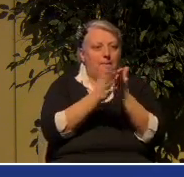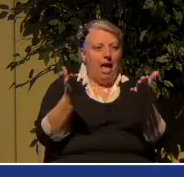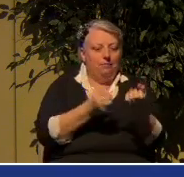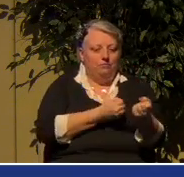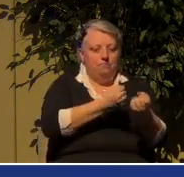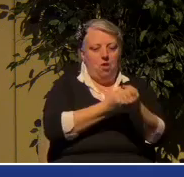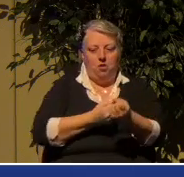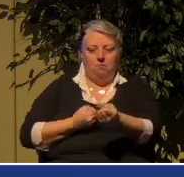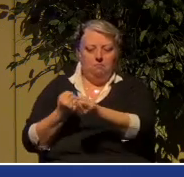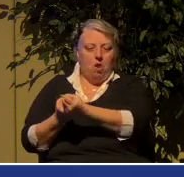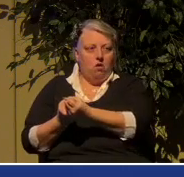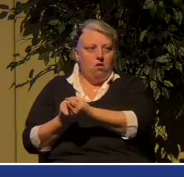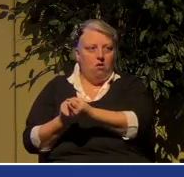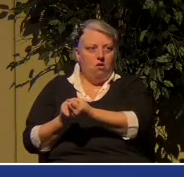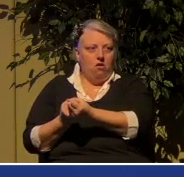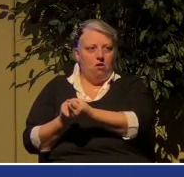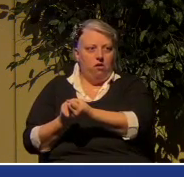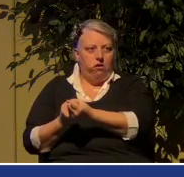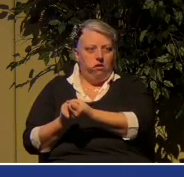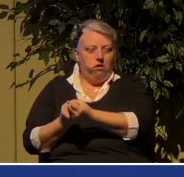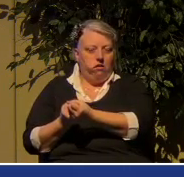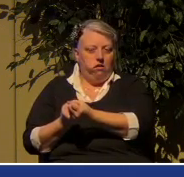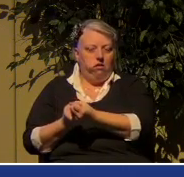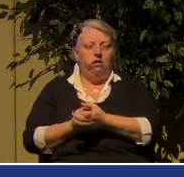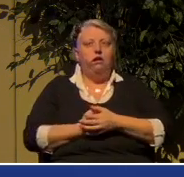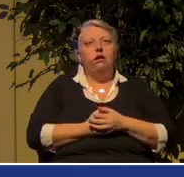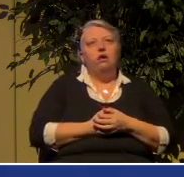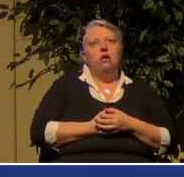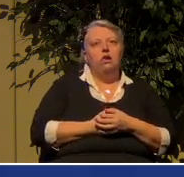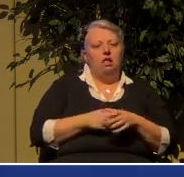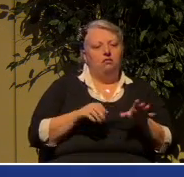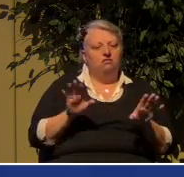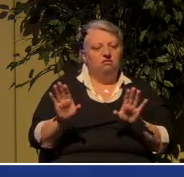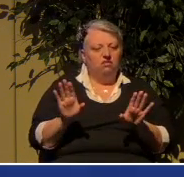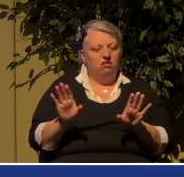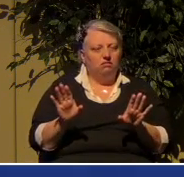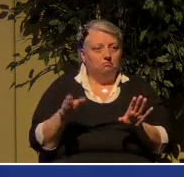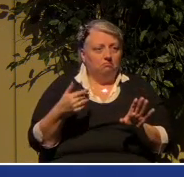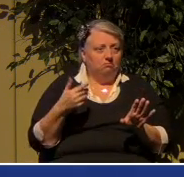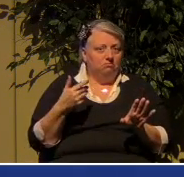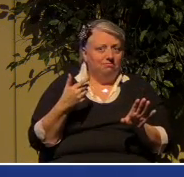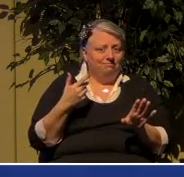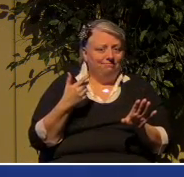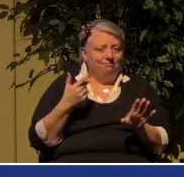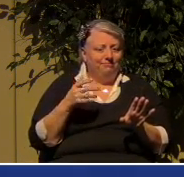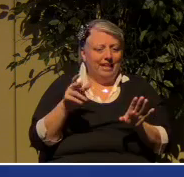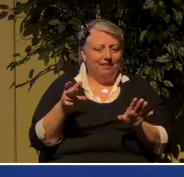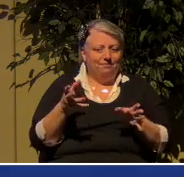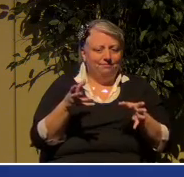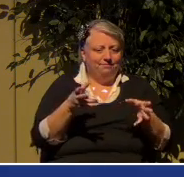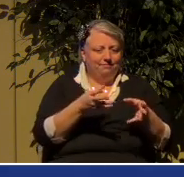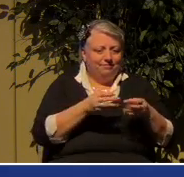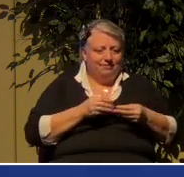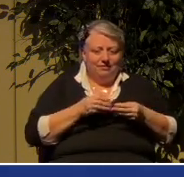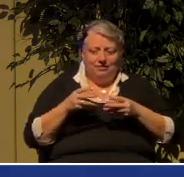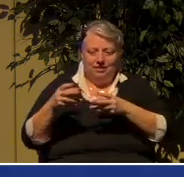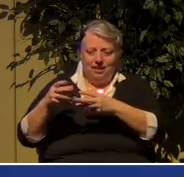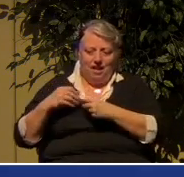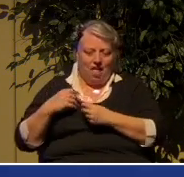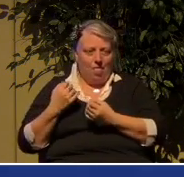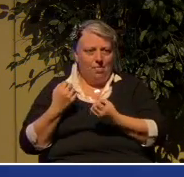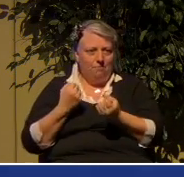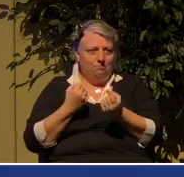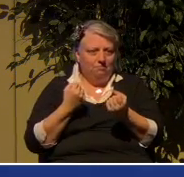groups have their own particular proof texts. And then the question is,